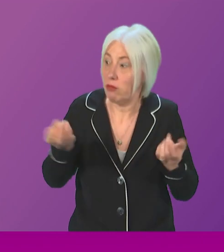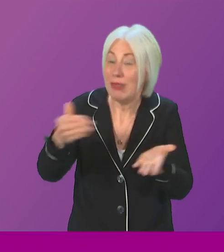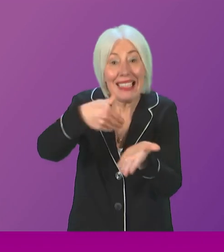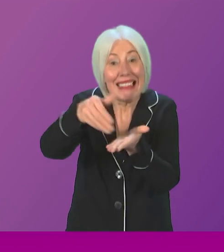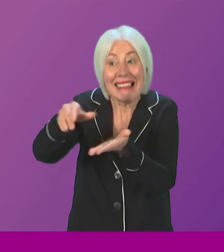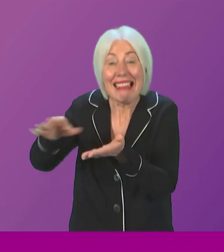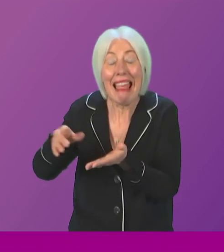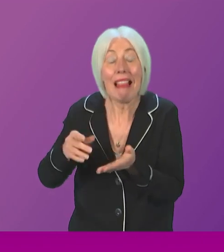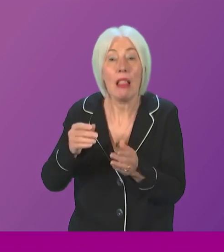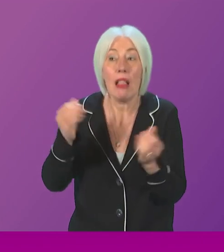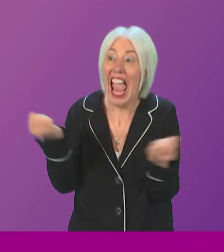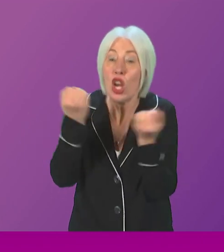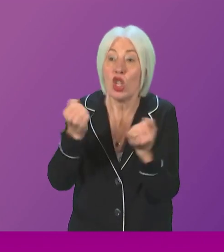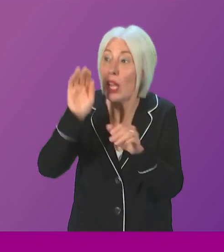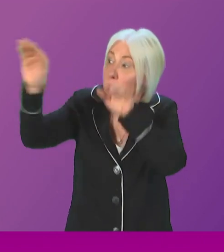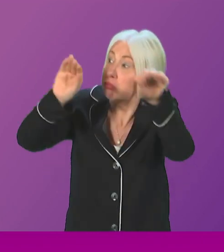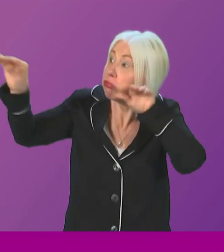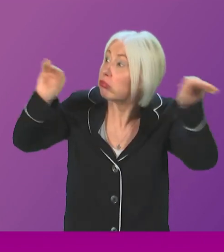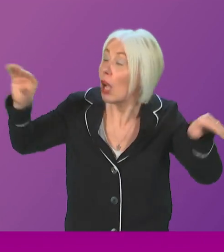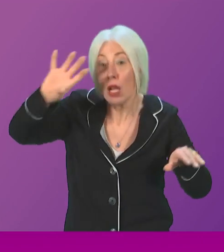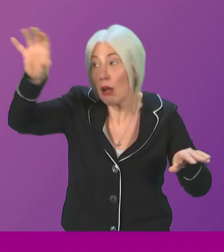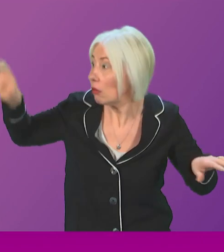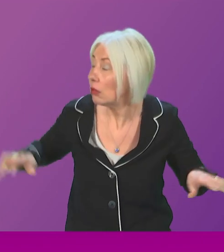and beyond. Question number four, Audrey Nichols.